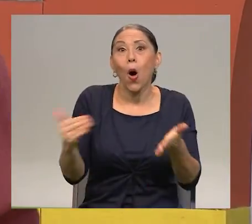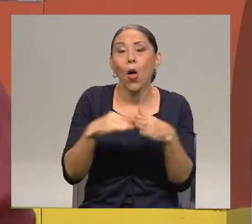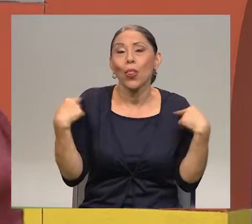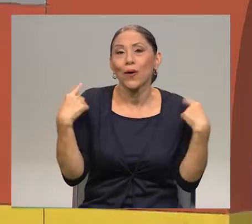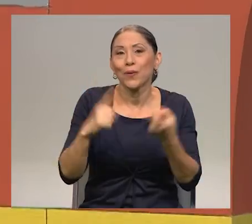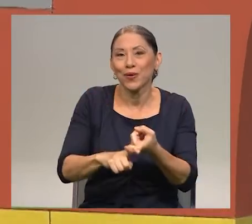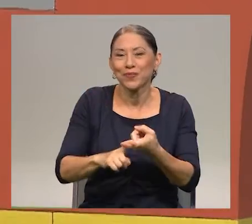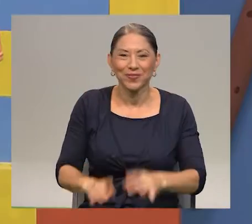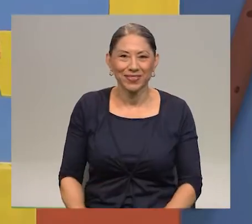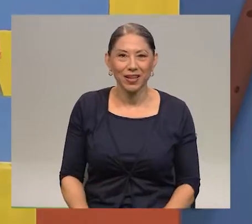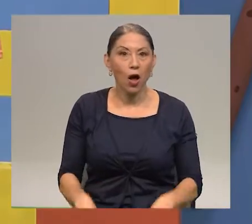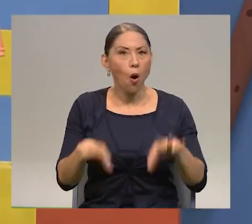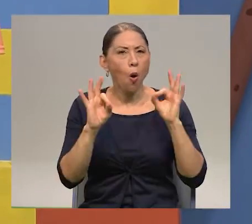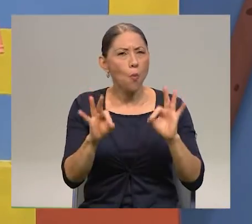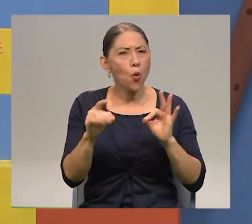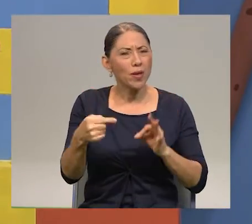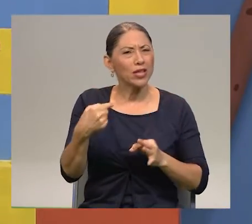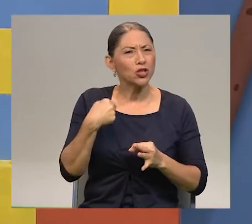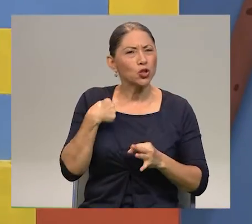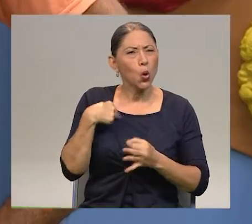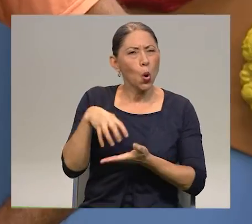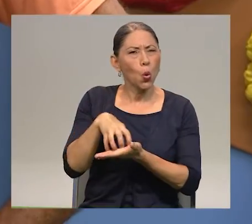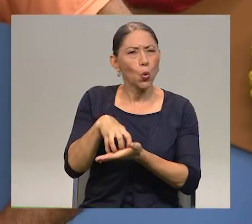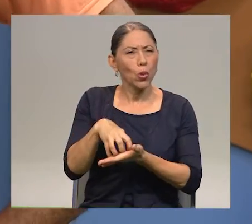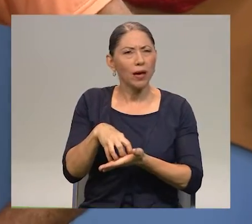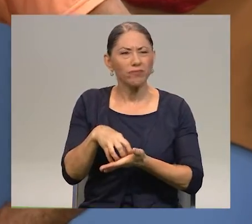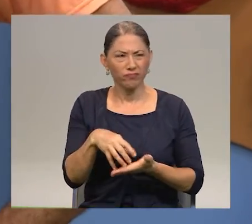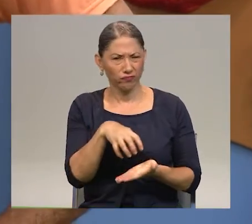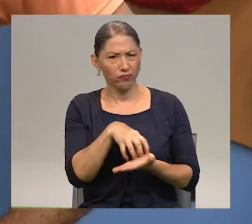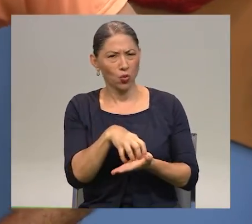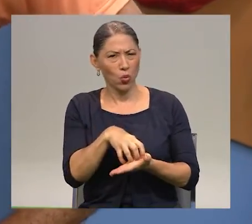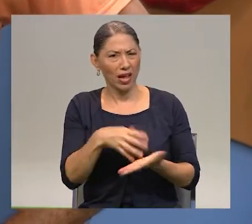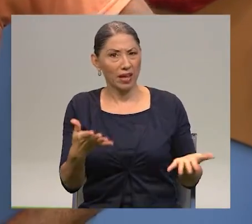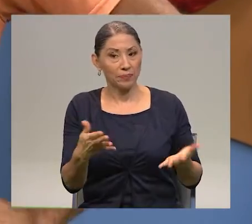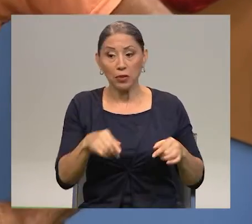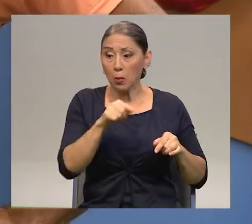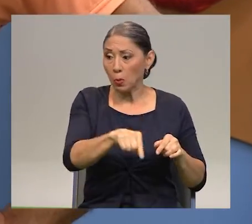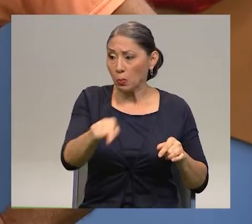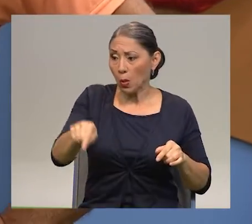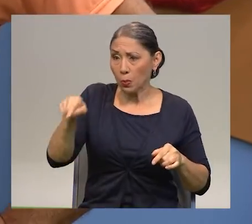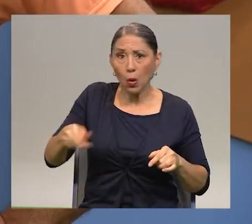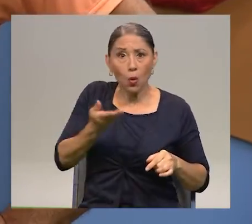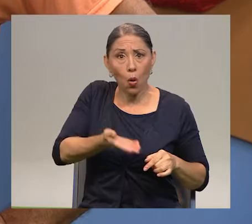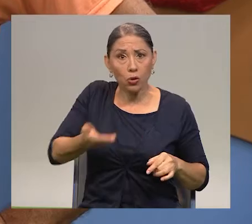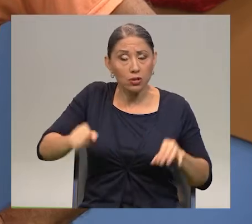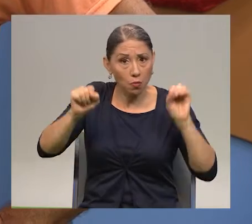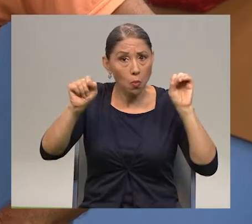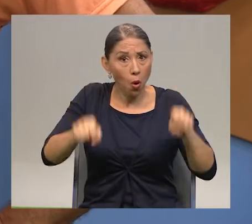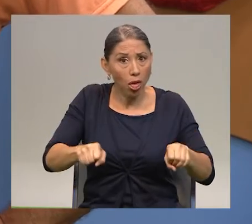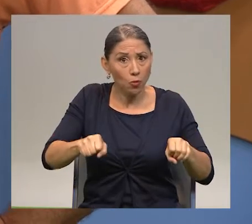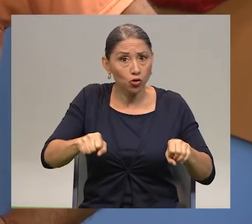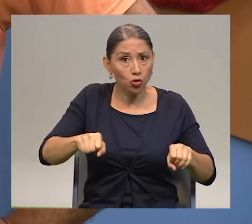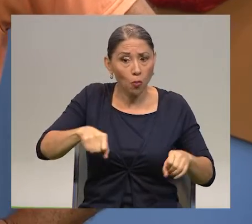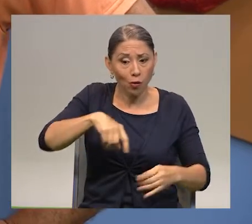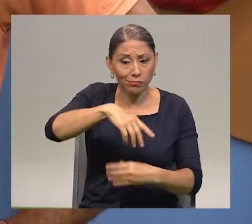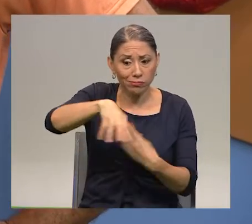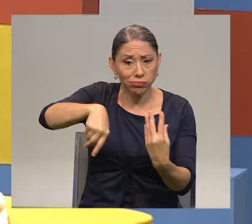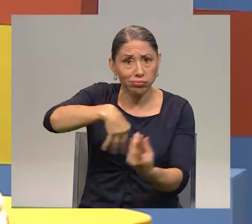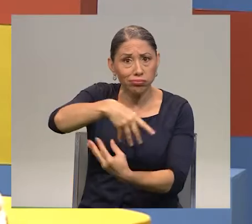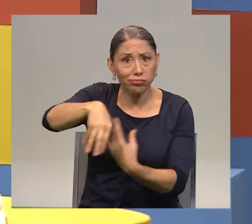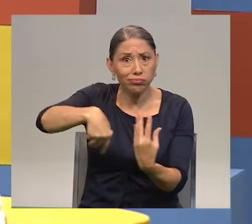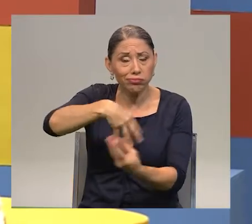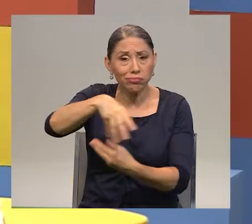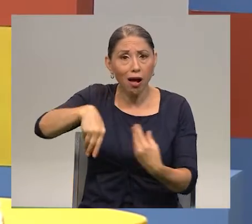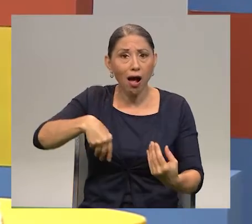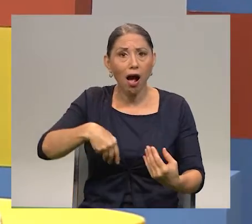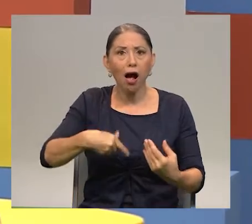español. Muy bien. Yo tengo una duda, Tichor Ale. ¿Cuál es tu duda? Con todas estas cosas que están acá, nosotros podemos mezclarlas. Me